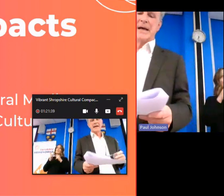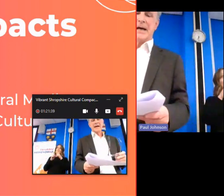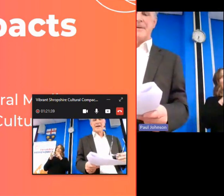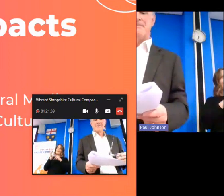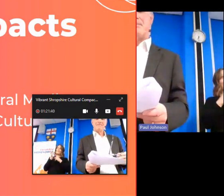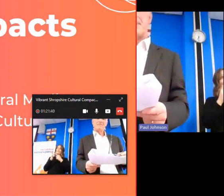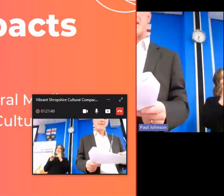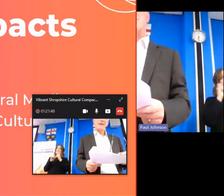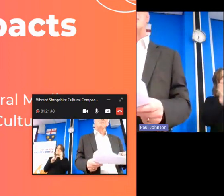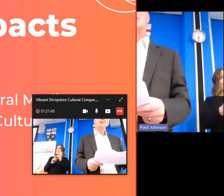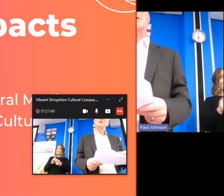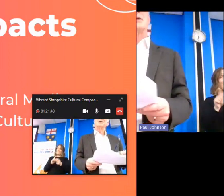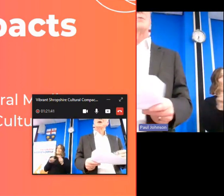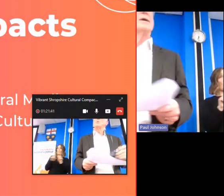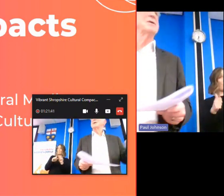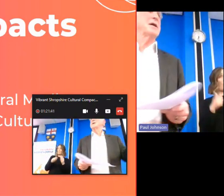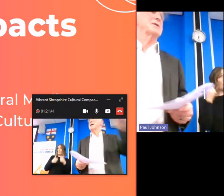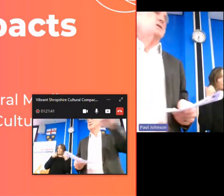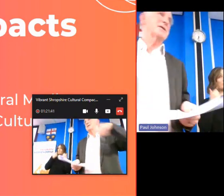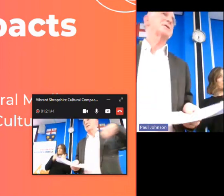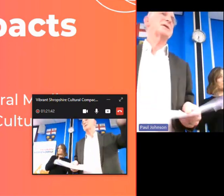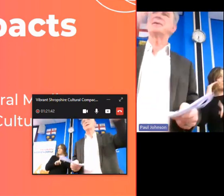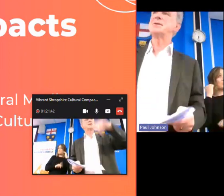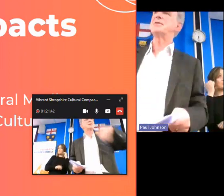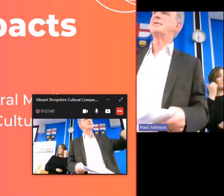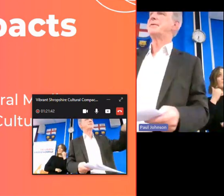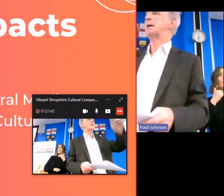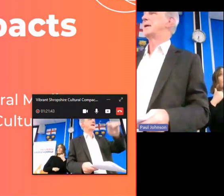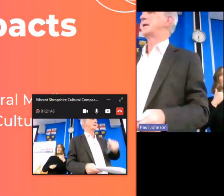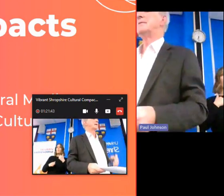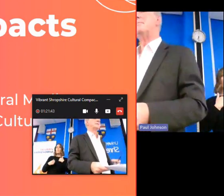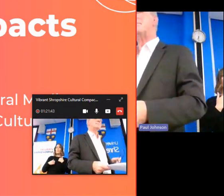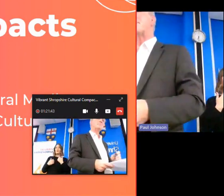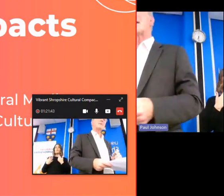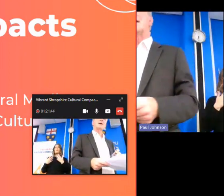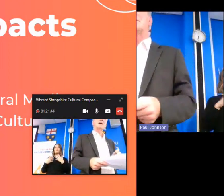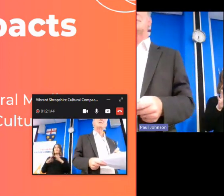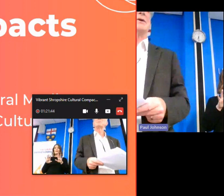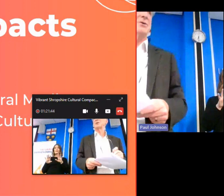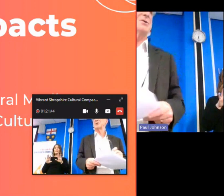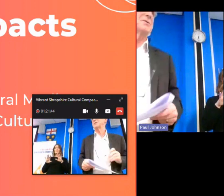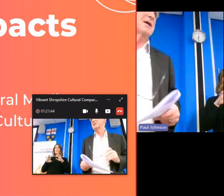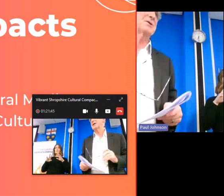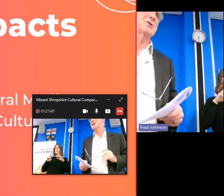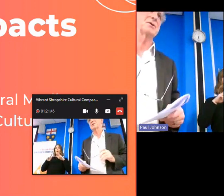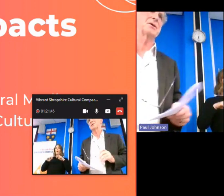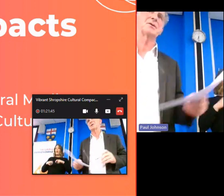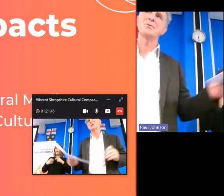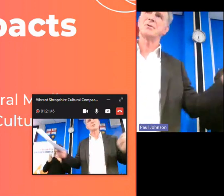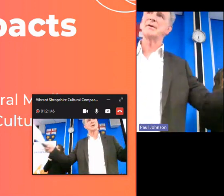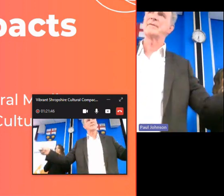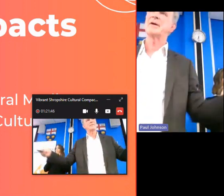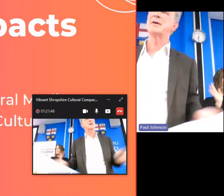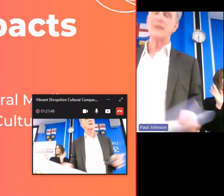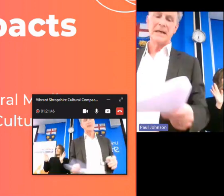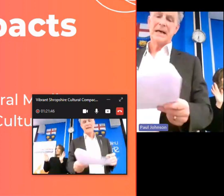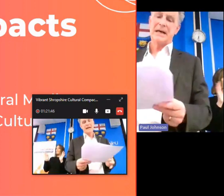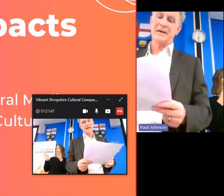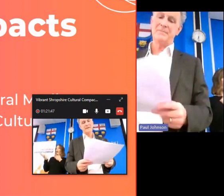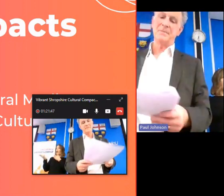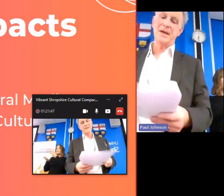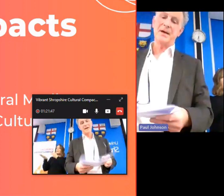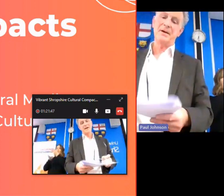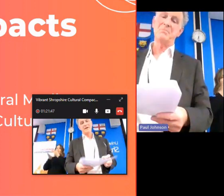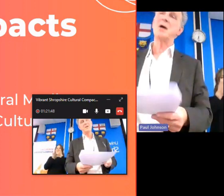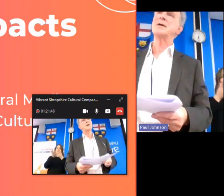well um but uh we conducted a series of uh um uh public consultations at all of our